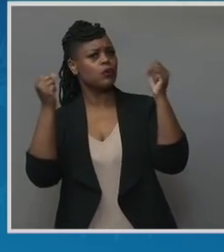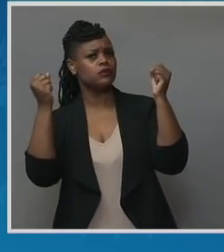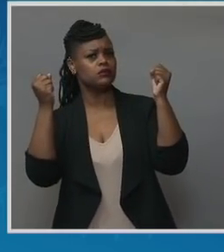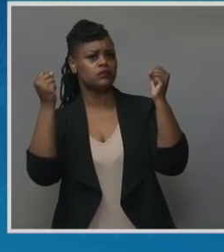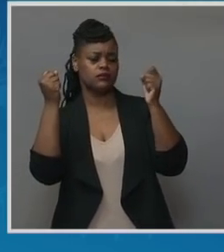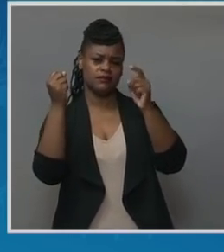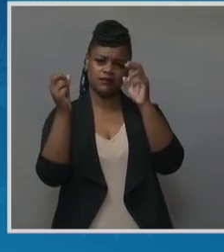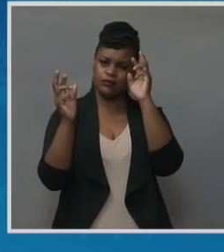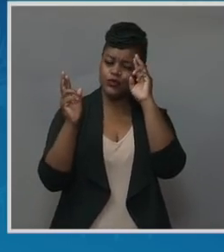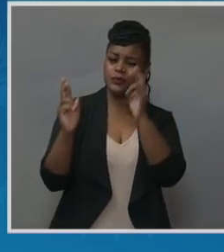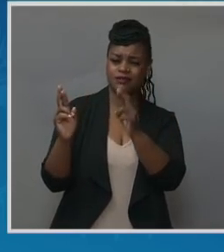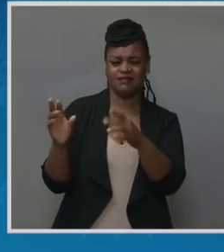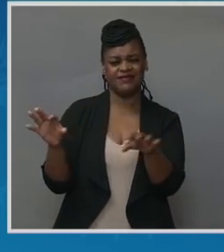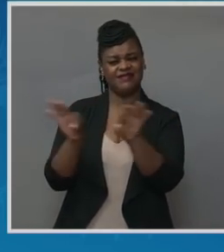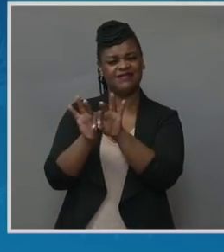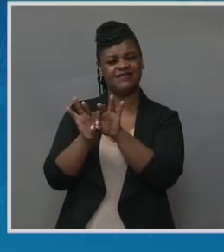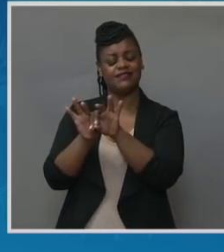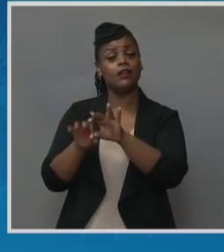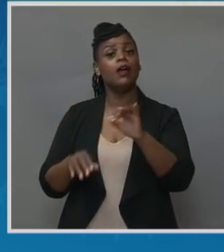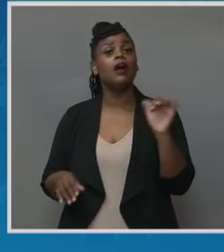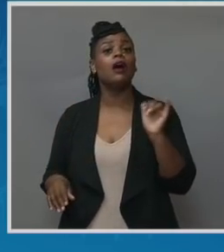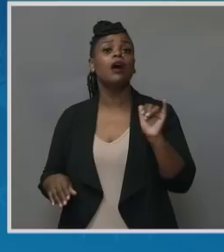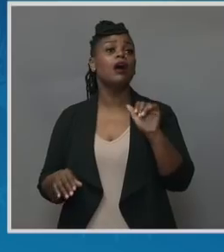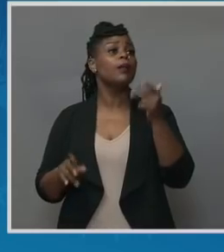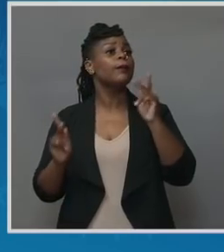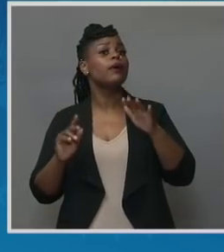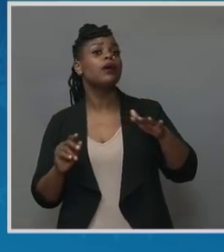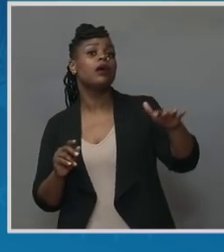like all people, they must be treated with dignity.